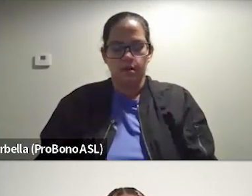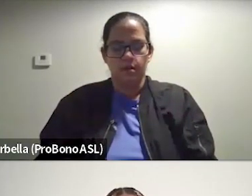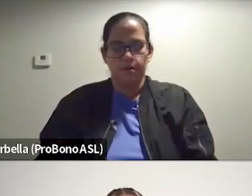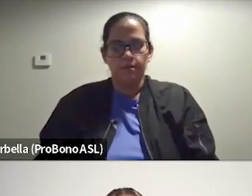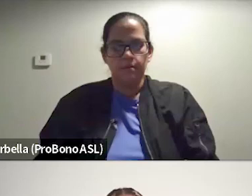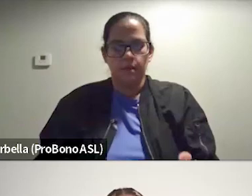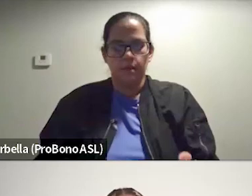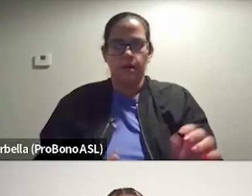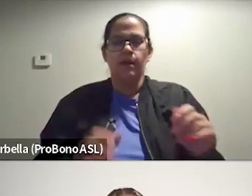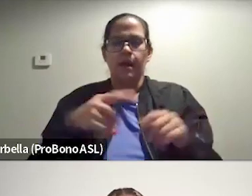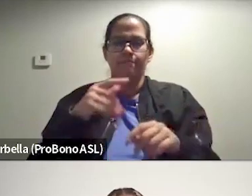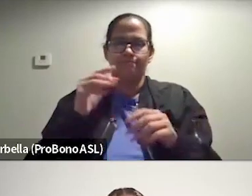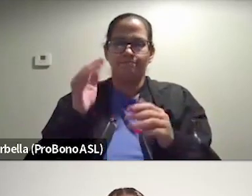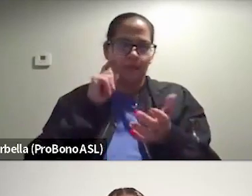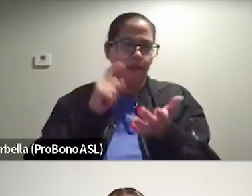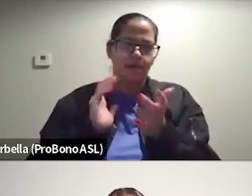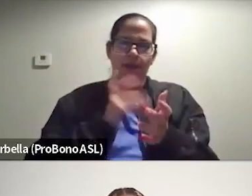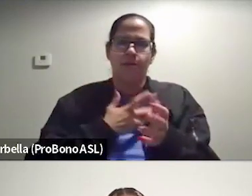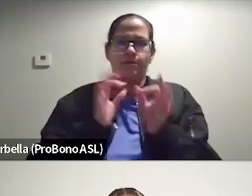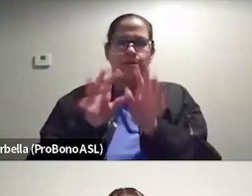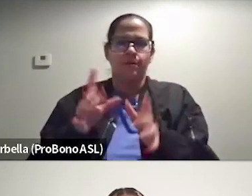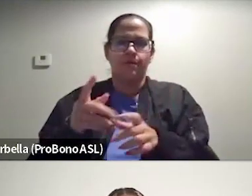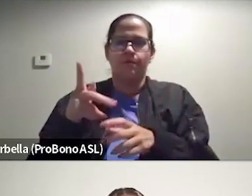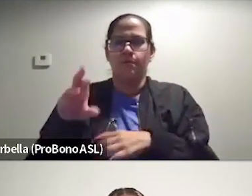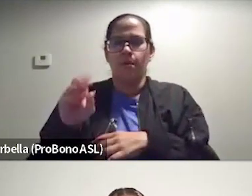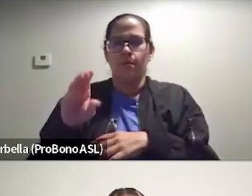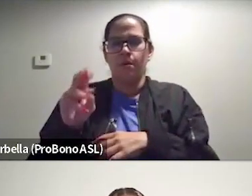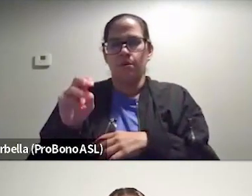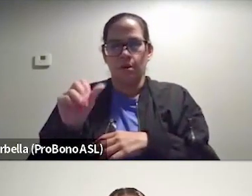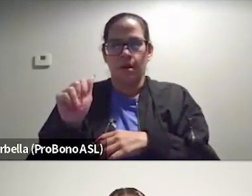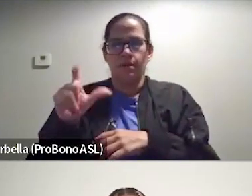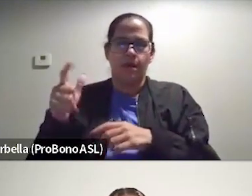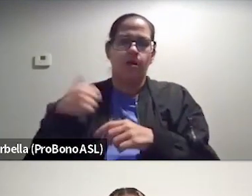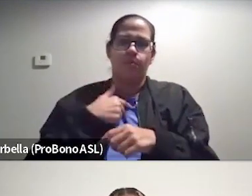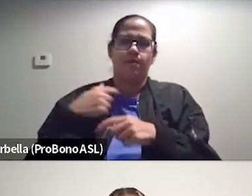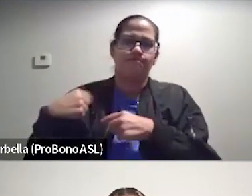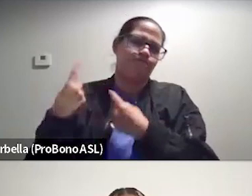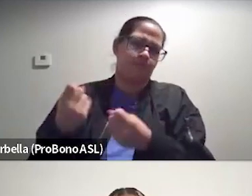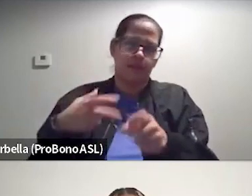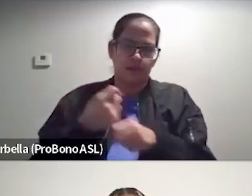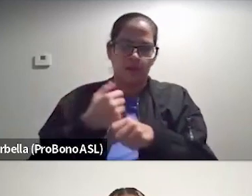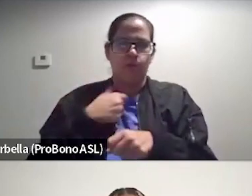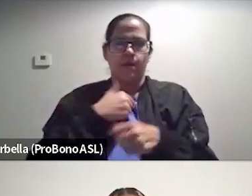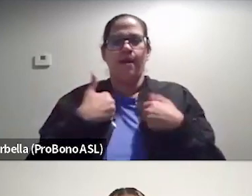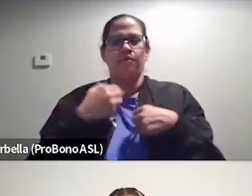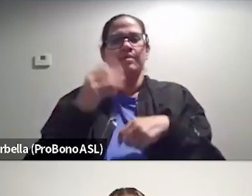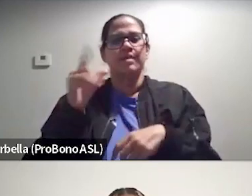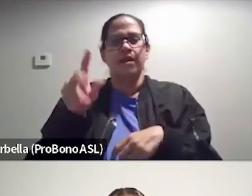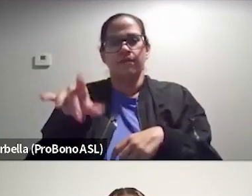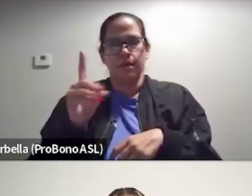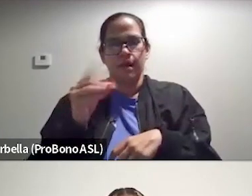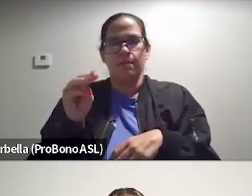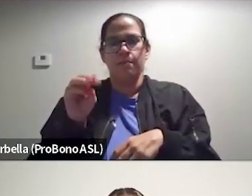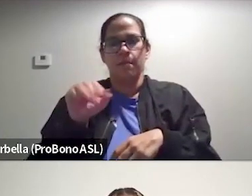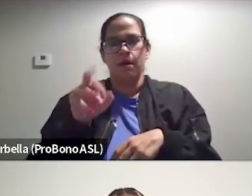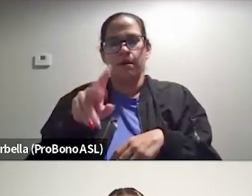Bono ASL. They've been with us for many years now, and today we have David and Marbella interpreting for us. You